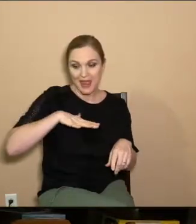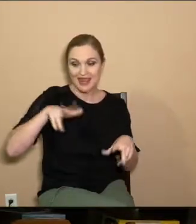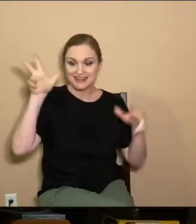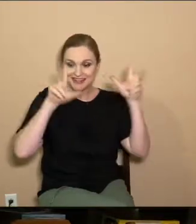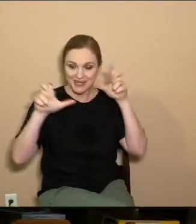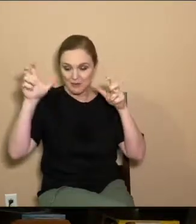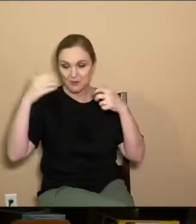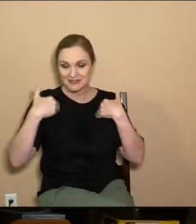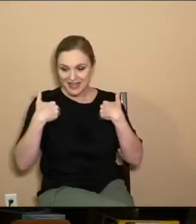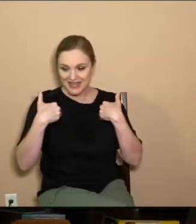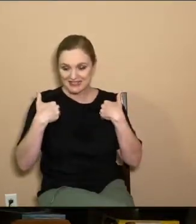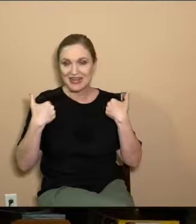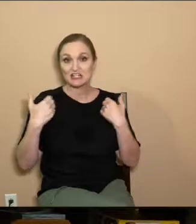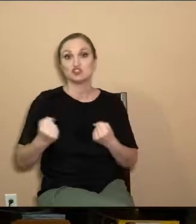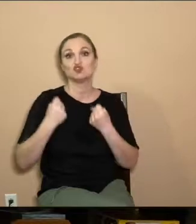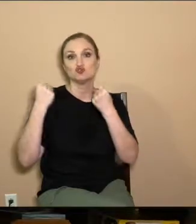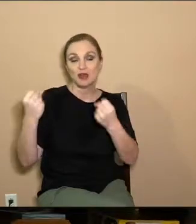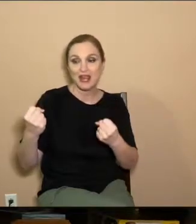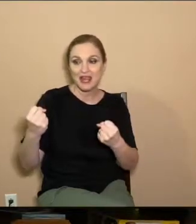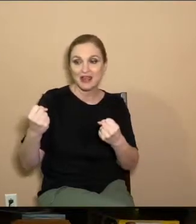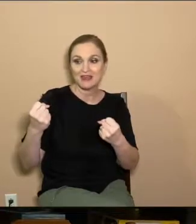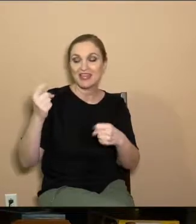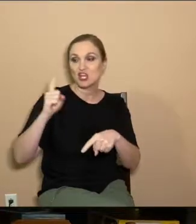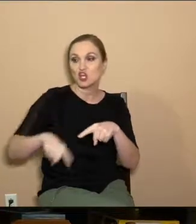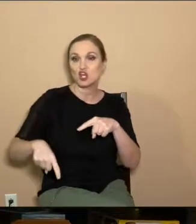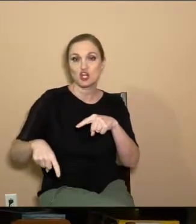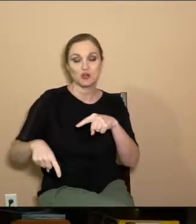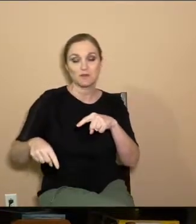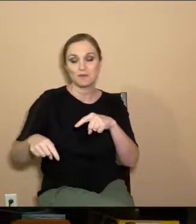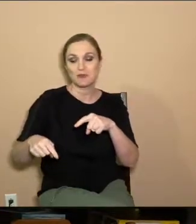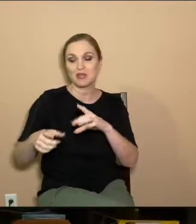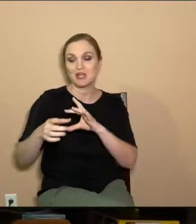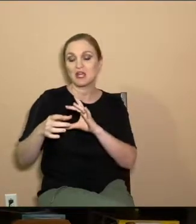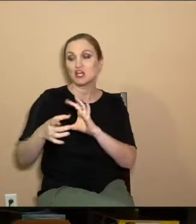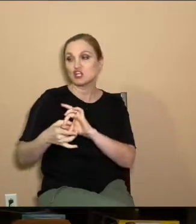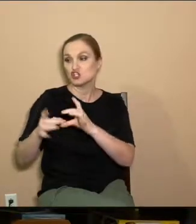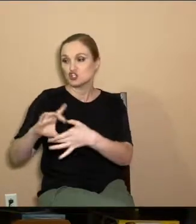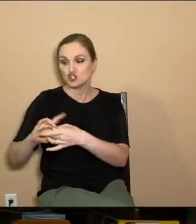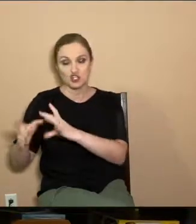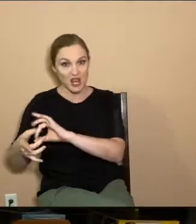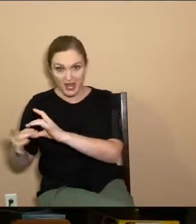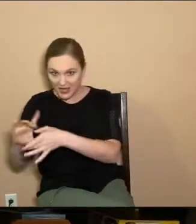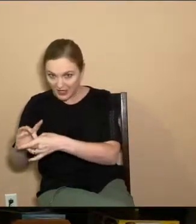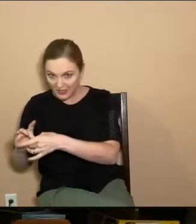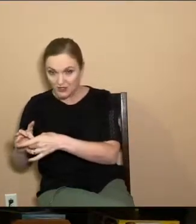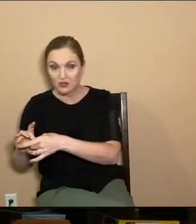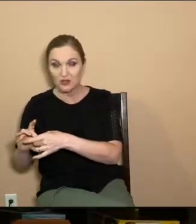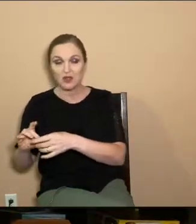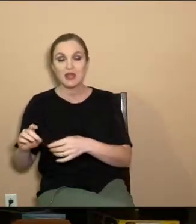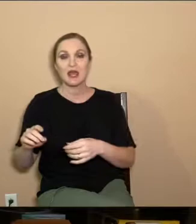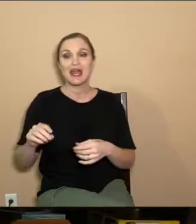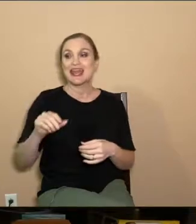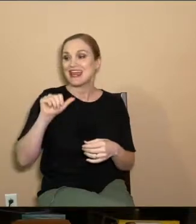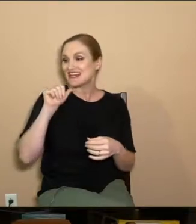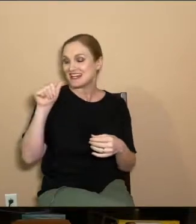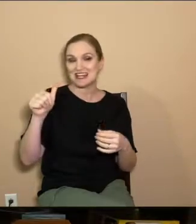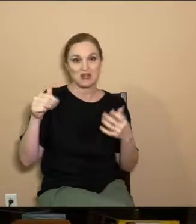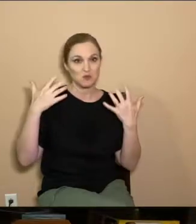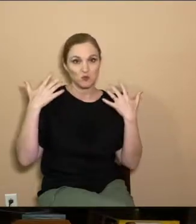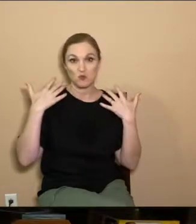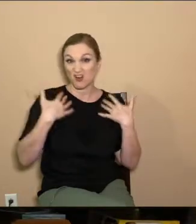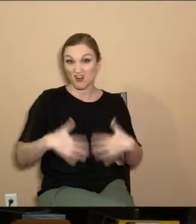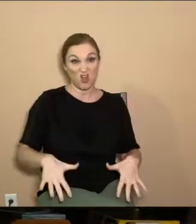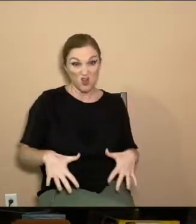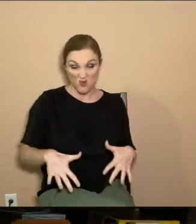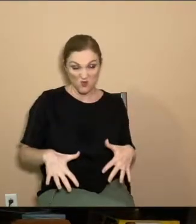He had incredible strength. He couldn't be restrained with, he couldn't be restrained with chains. In Luke's account, it says that he didn't wear any clothes.